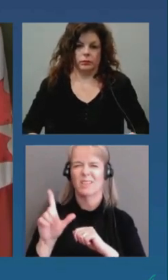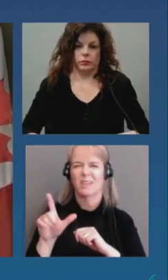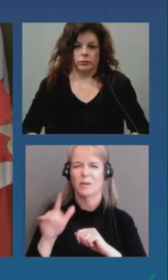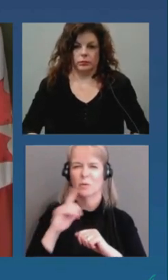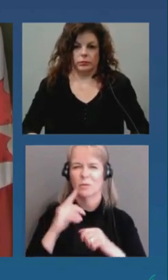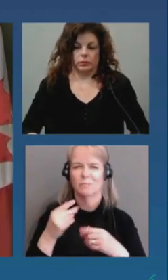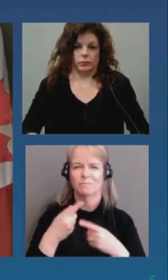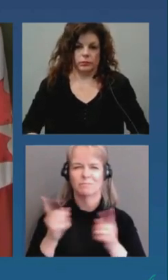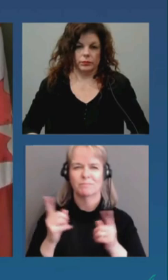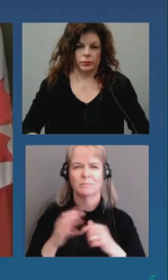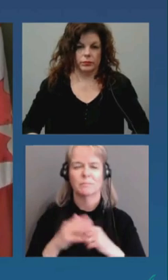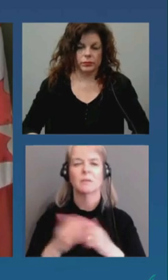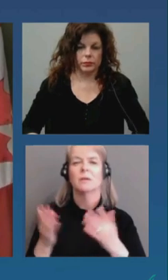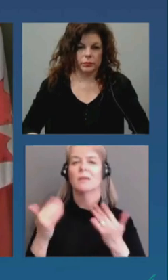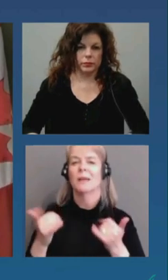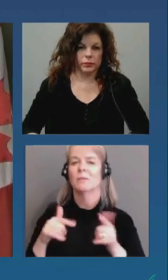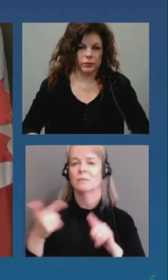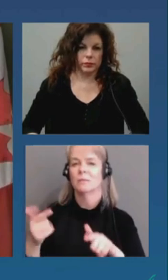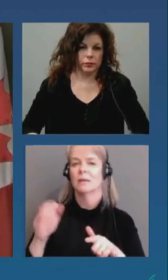'brien in the meantime